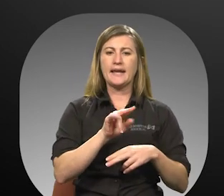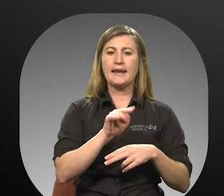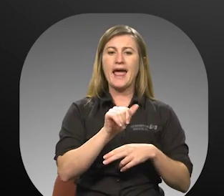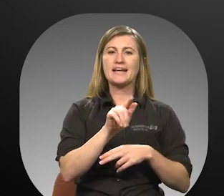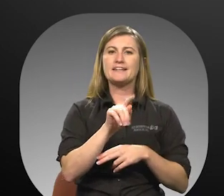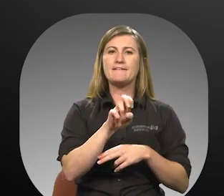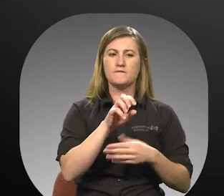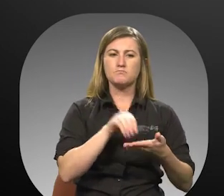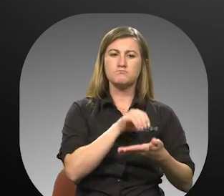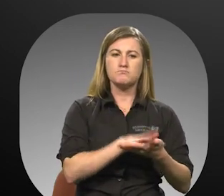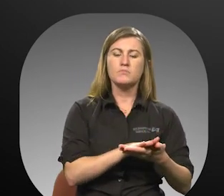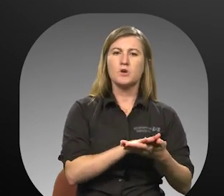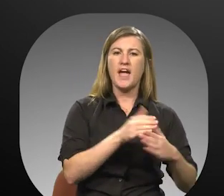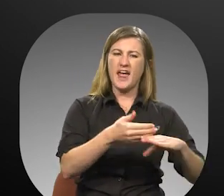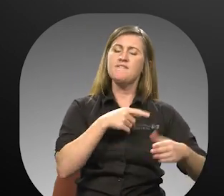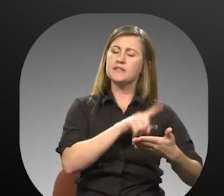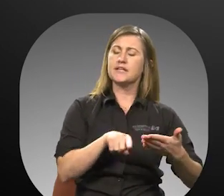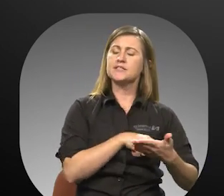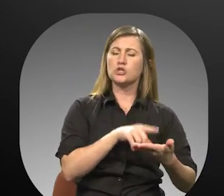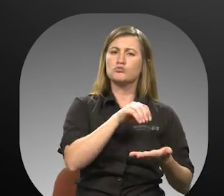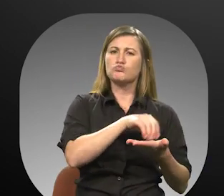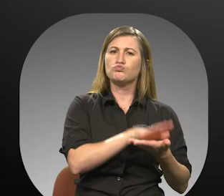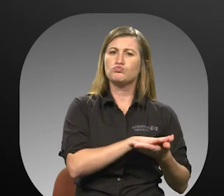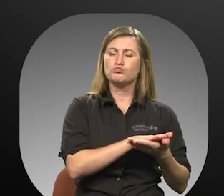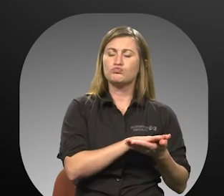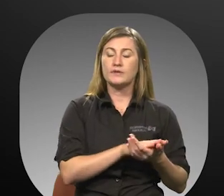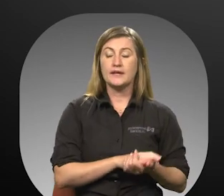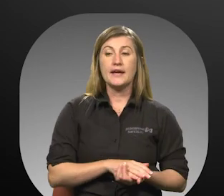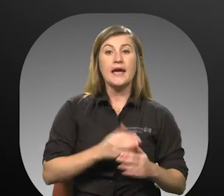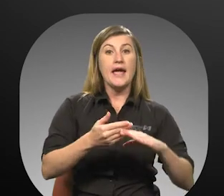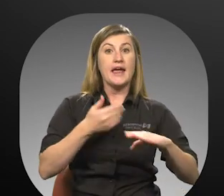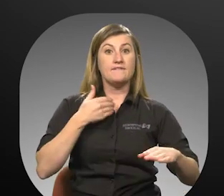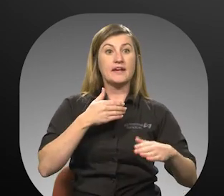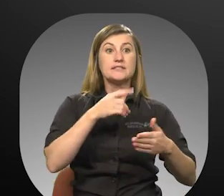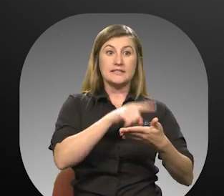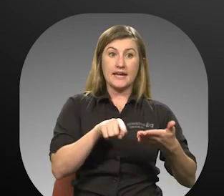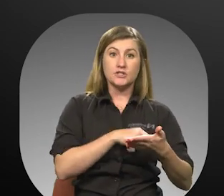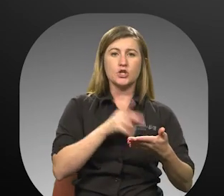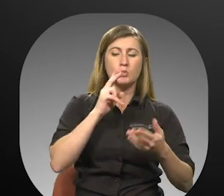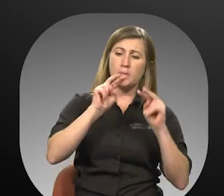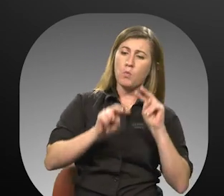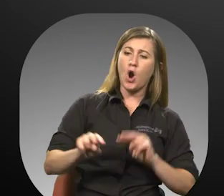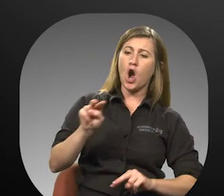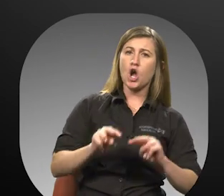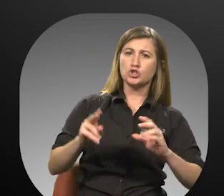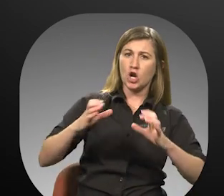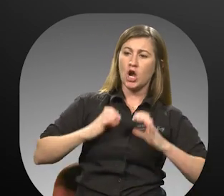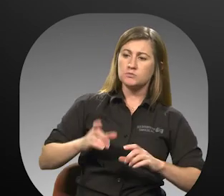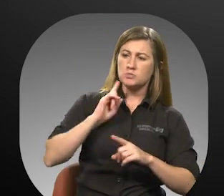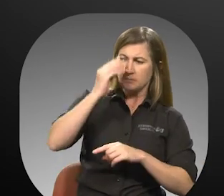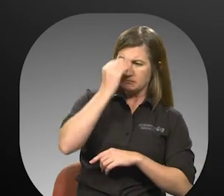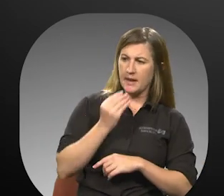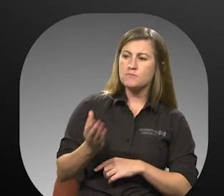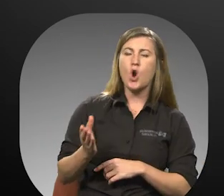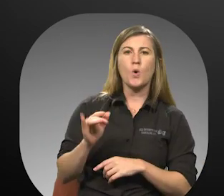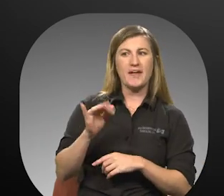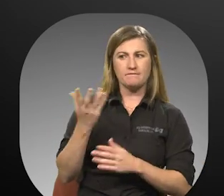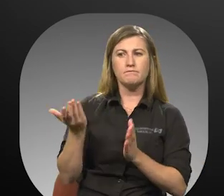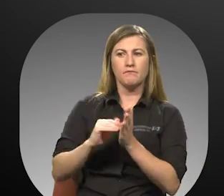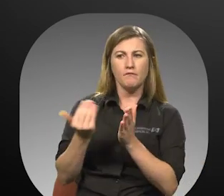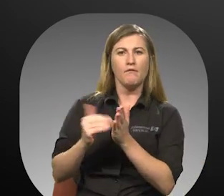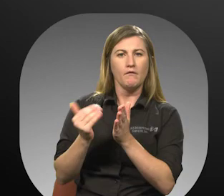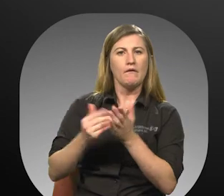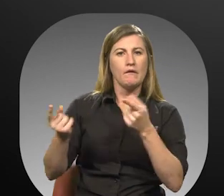and be classified as advanced cancellation. Advanced cancellation shall be monitored and customers will be notified upon repeated